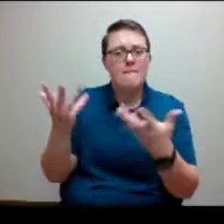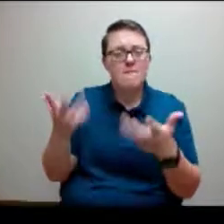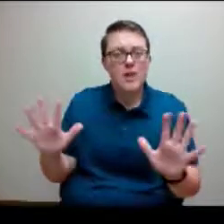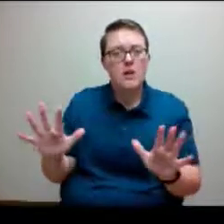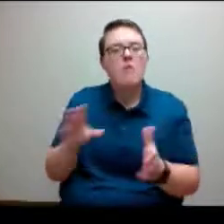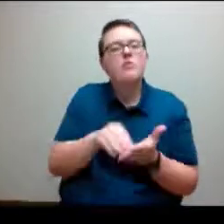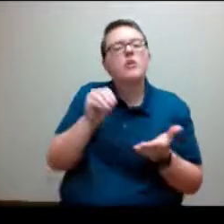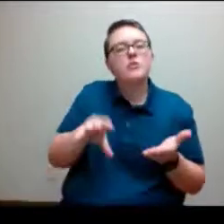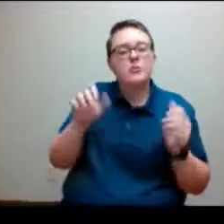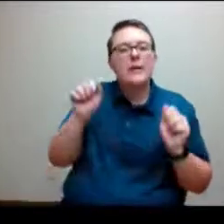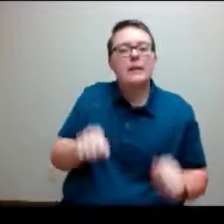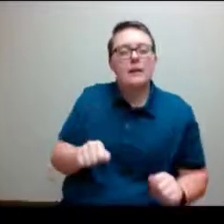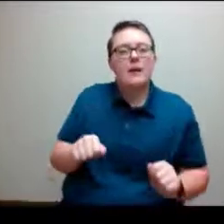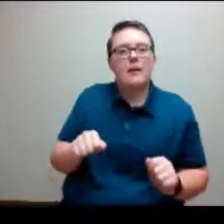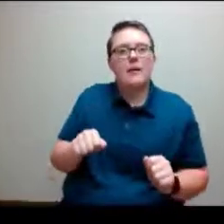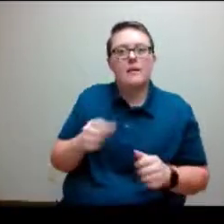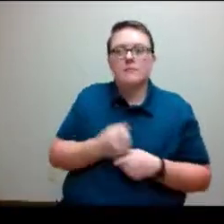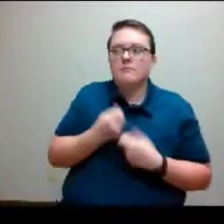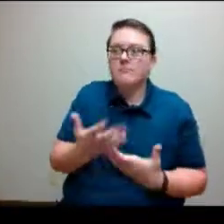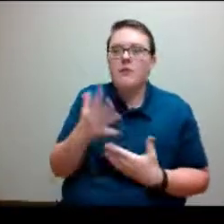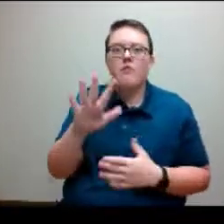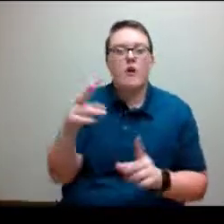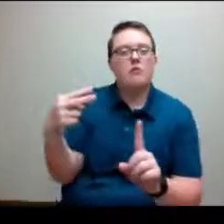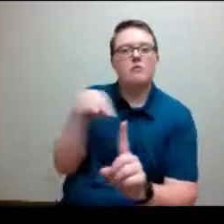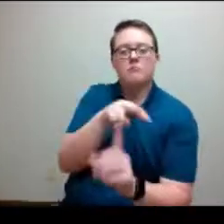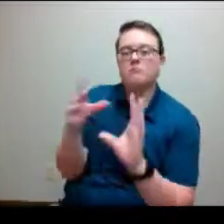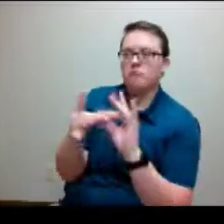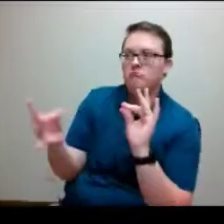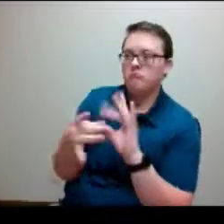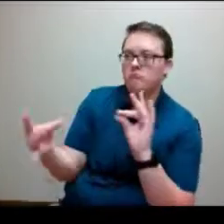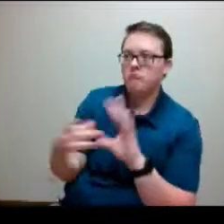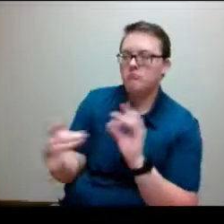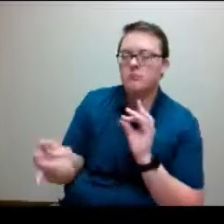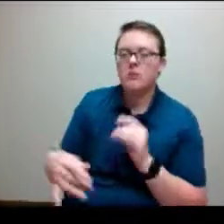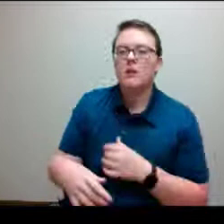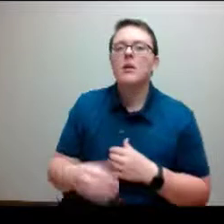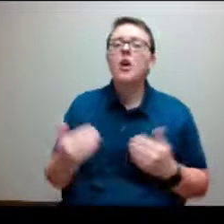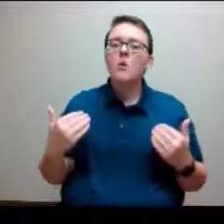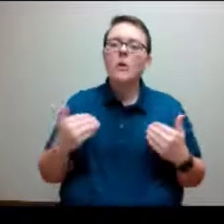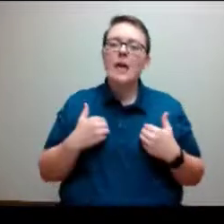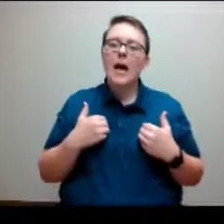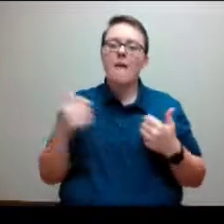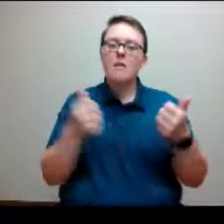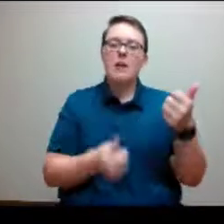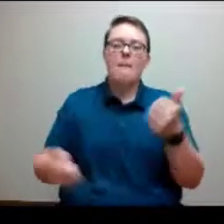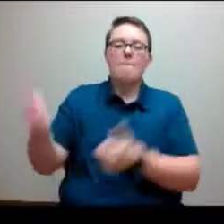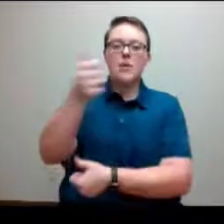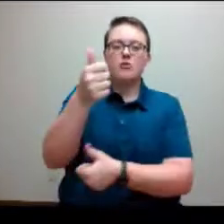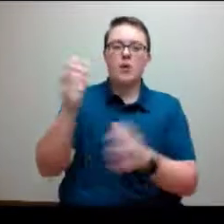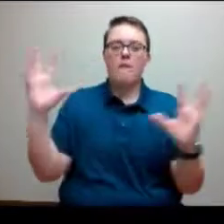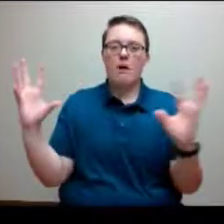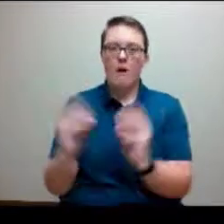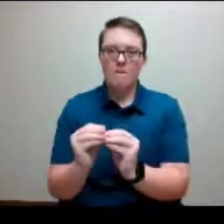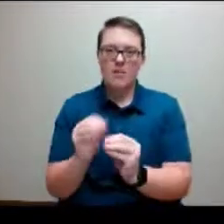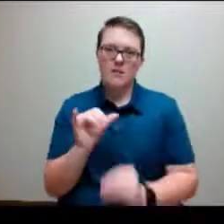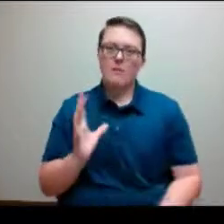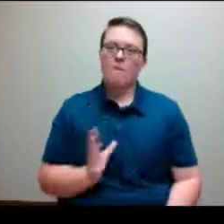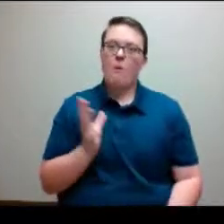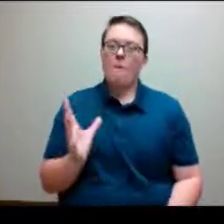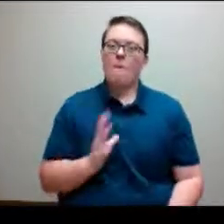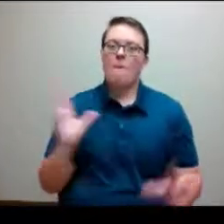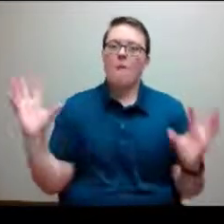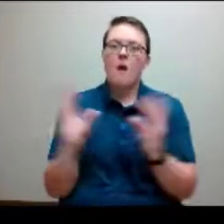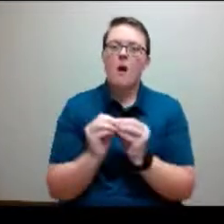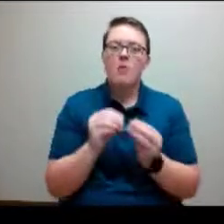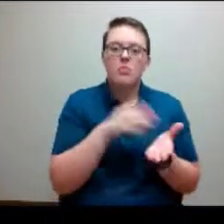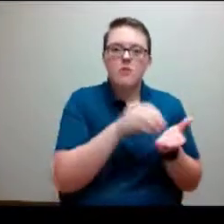behavior, there will be an administrative conference, which is a formal meeting where the student kind of gets to review everything that